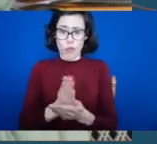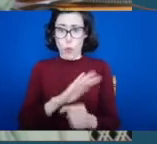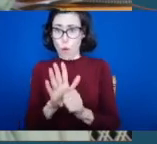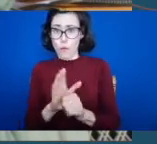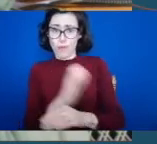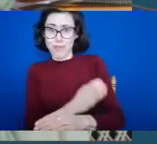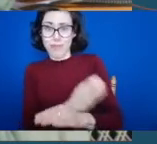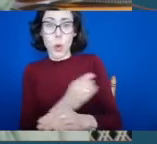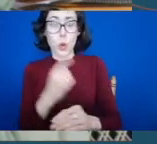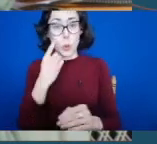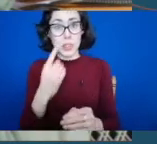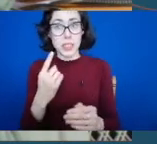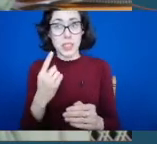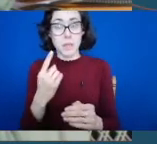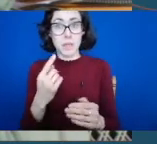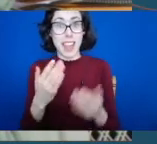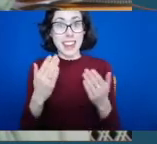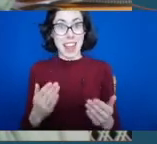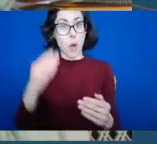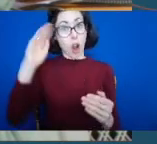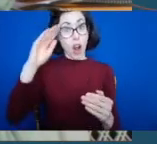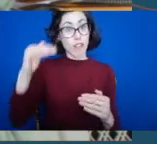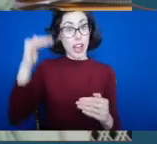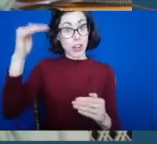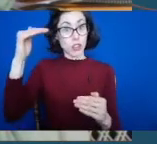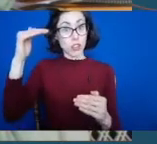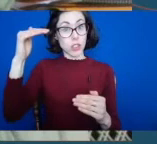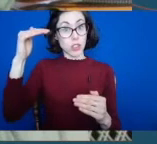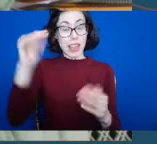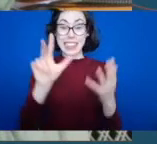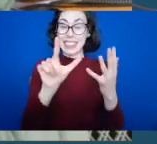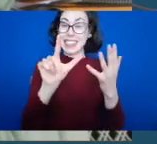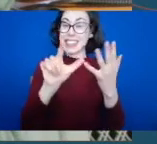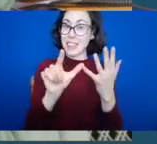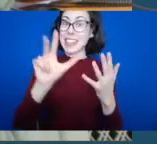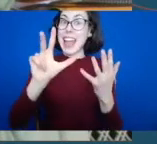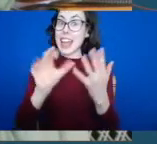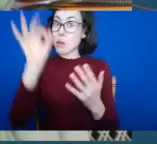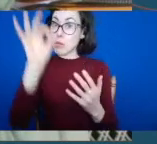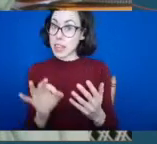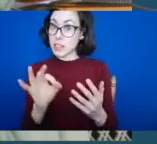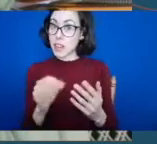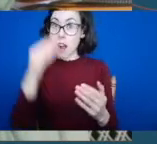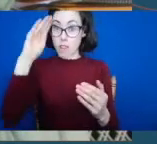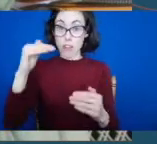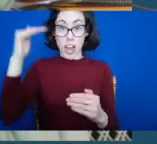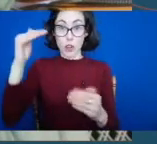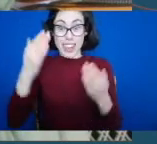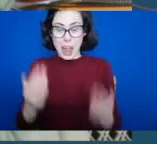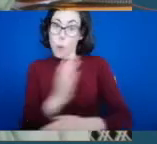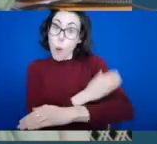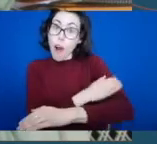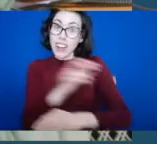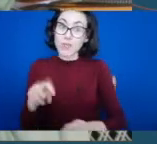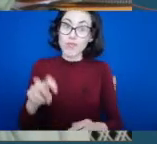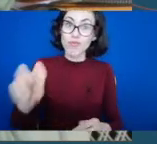78% of Irish adults are now walking, for example, for recreation. That wasn't the case prior to the pandemic. So hopefully we can embed that, those